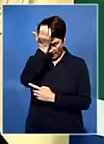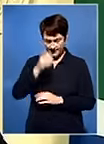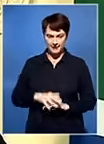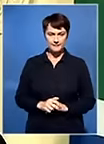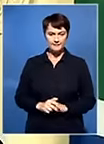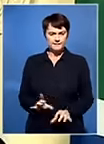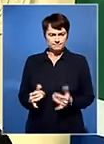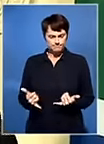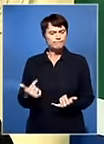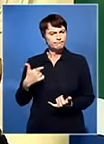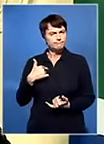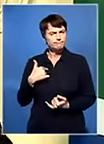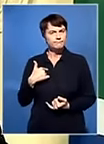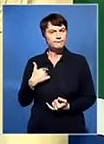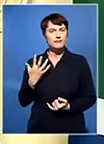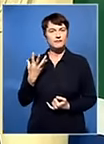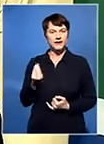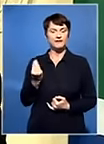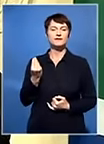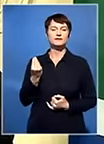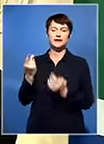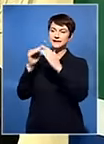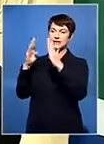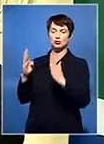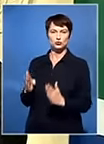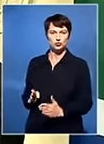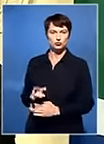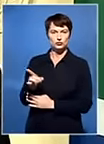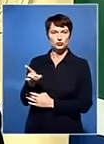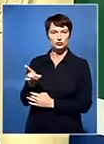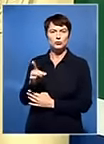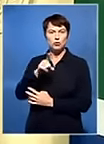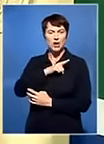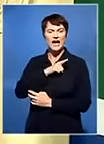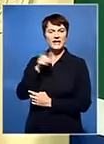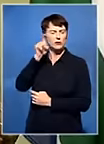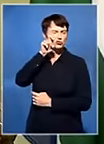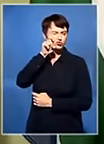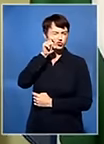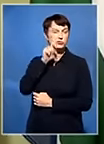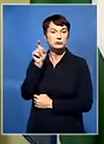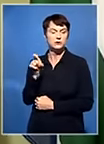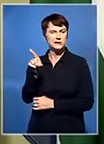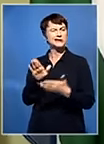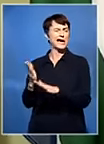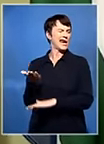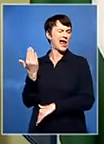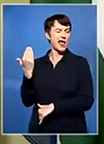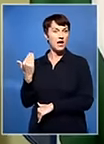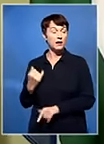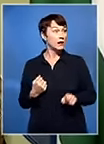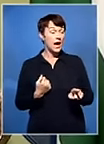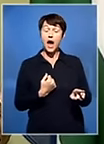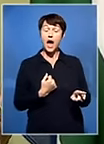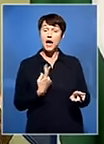We host a statue, they host him in Zimbabwe. We in Zimbabwe